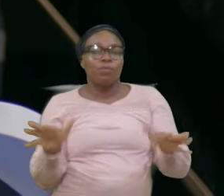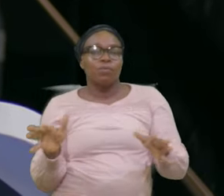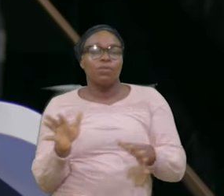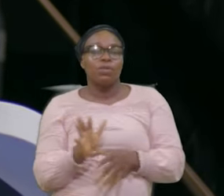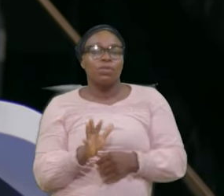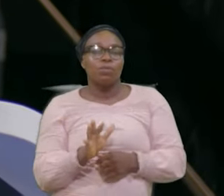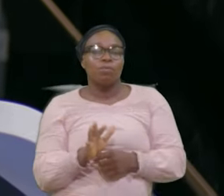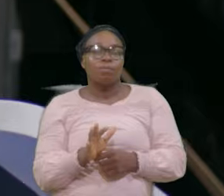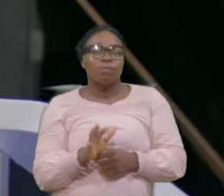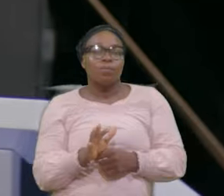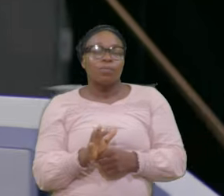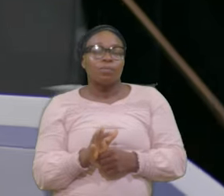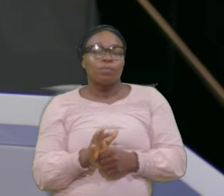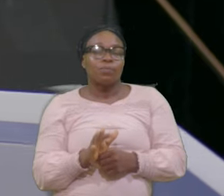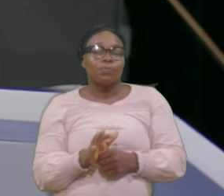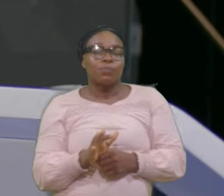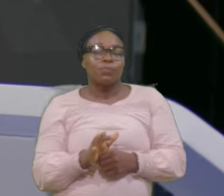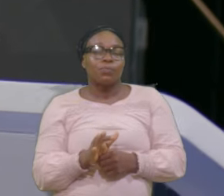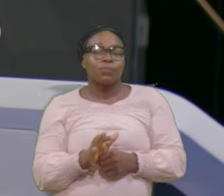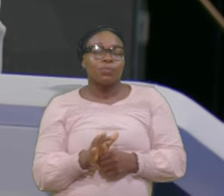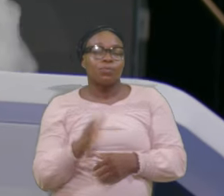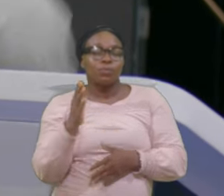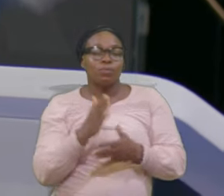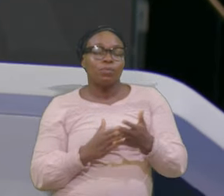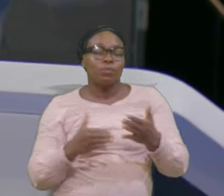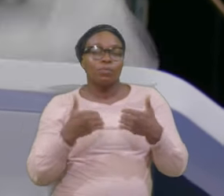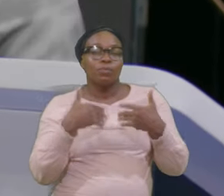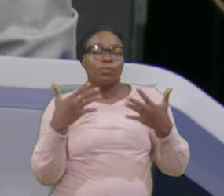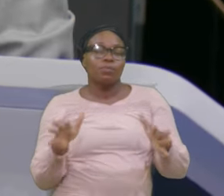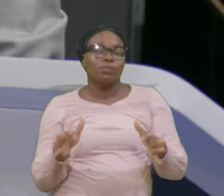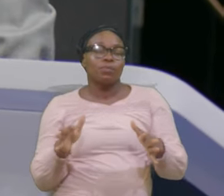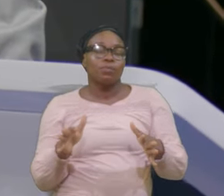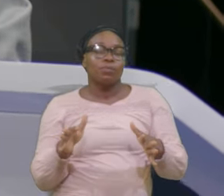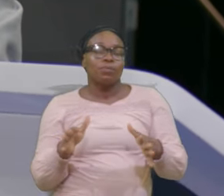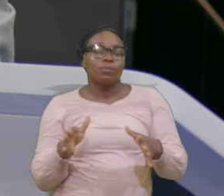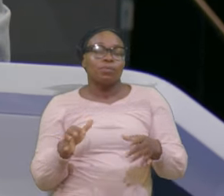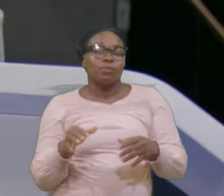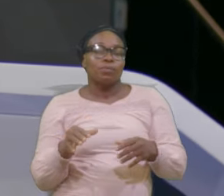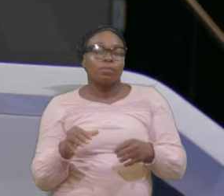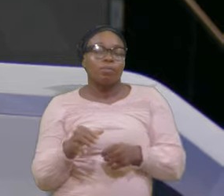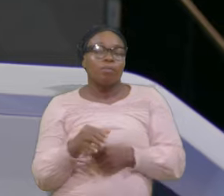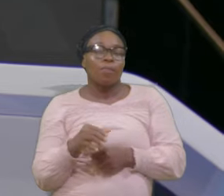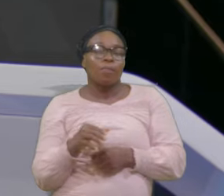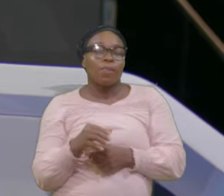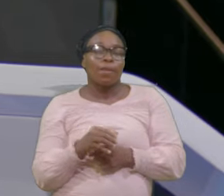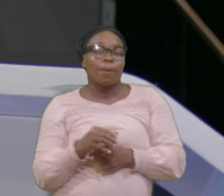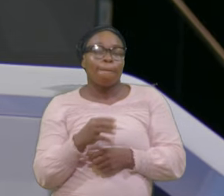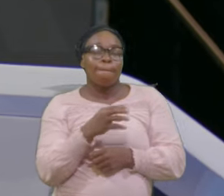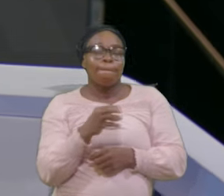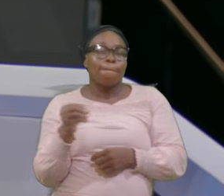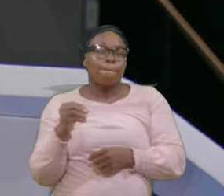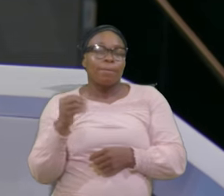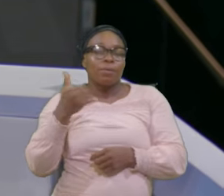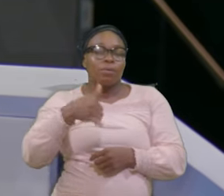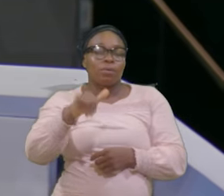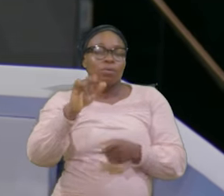One By My Right There Yes We Can See Another One By The Extreme Left There But Down Down If You Are There